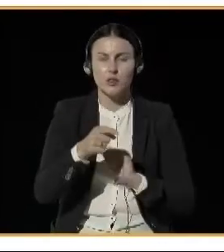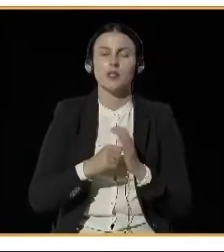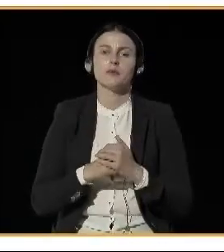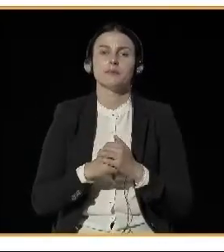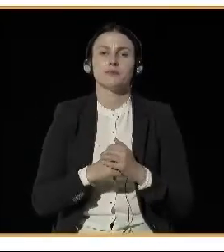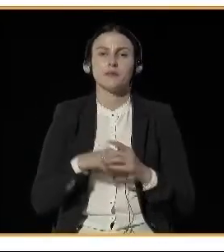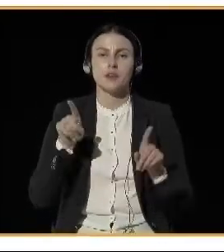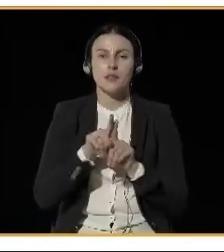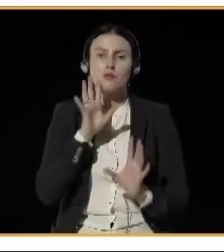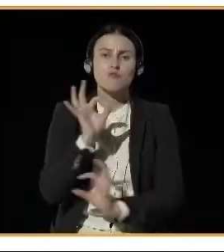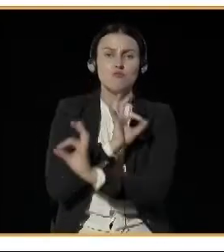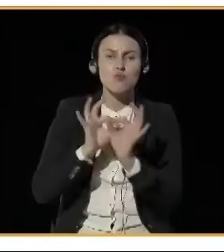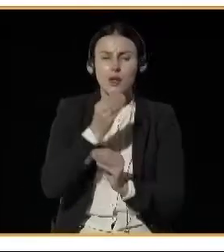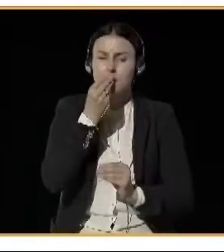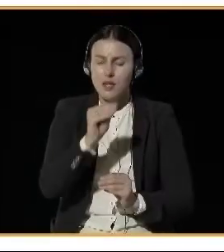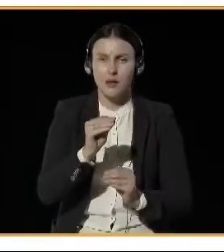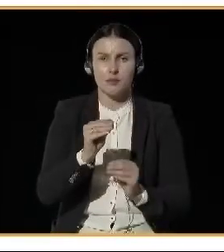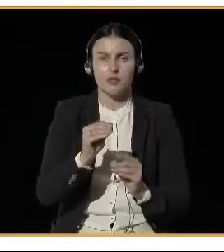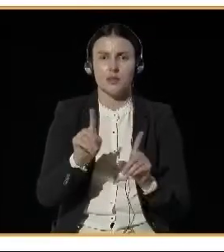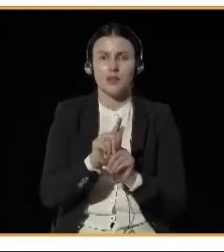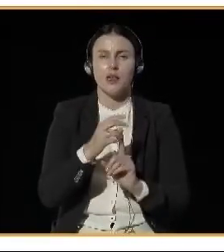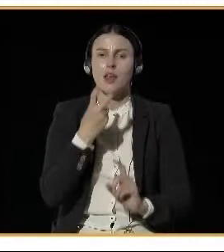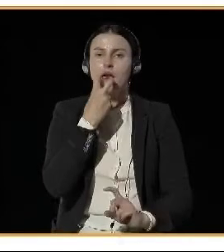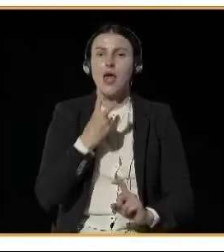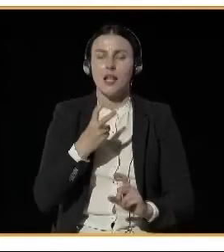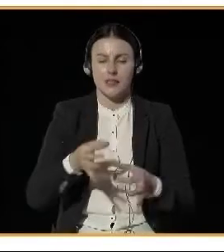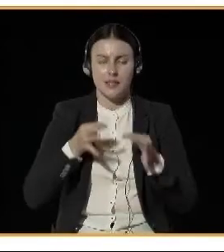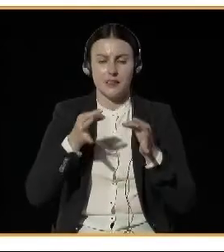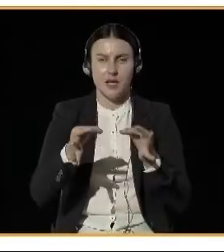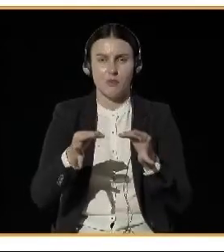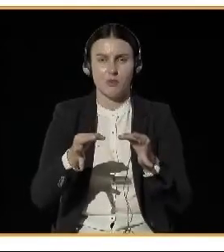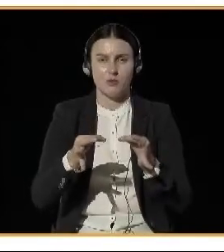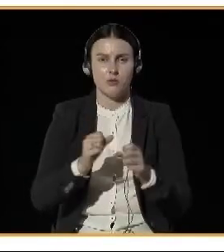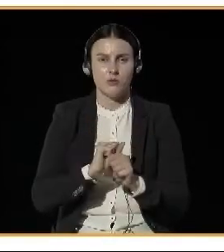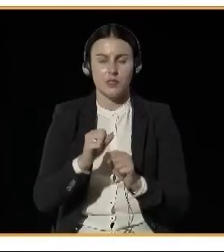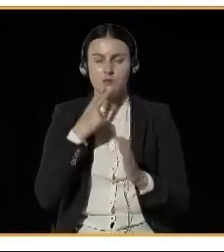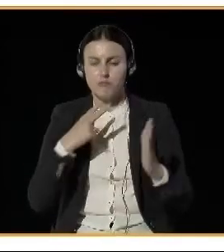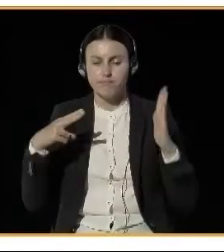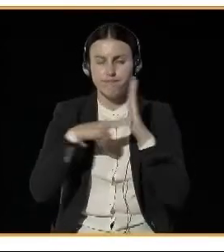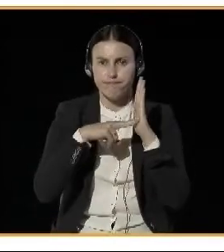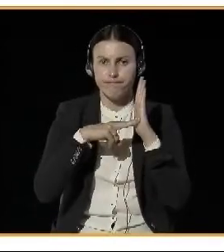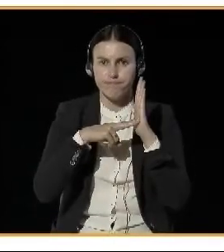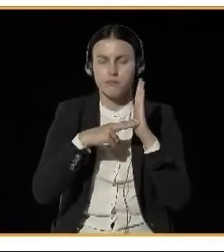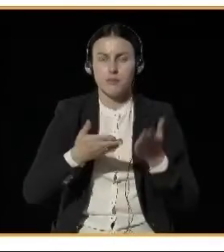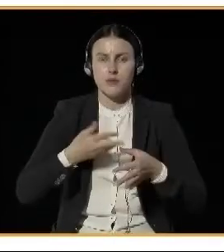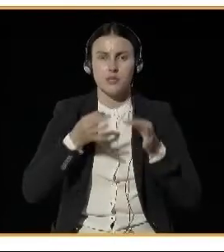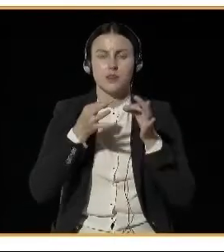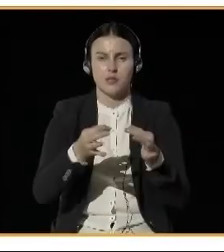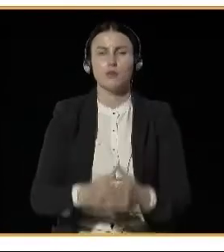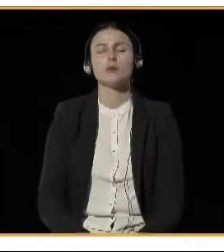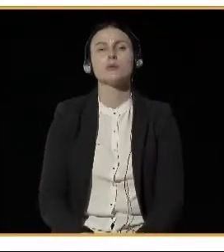cars at the moment and giving out grants for loading stations at residential houses and companies.